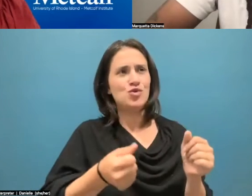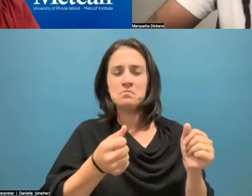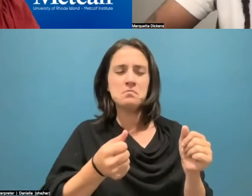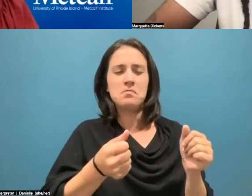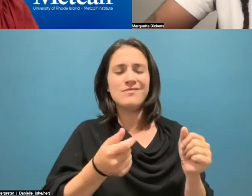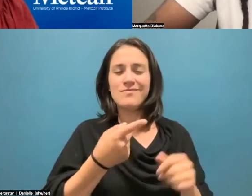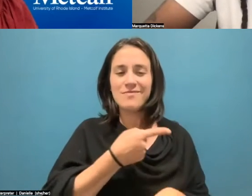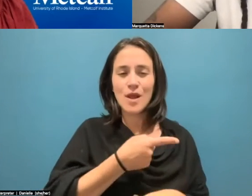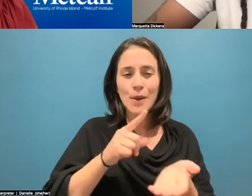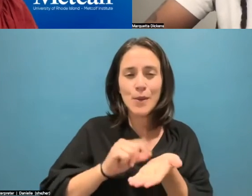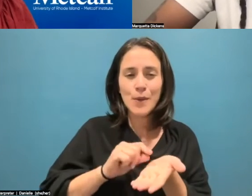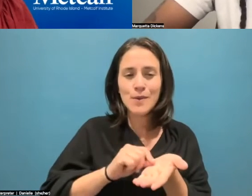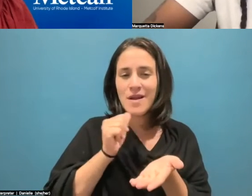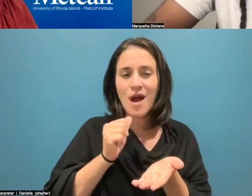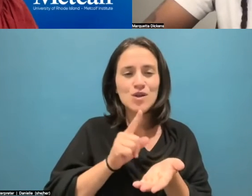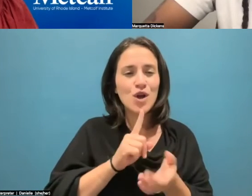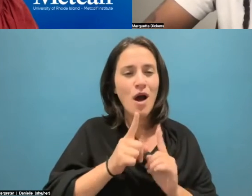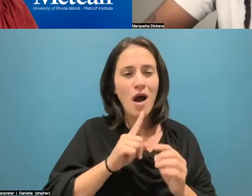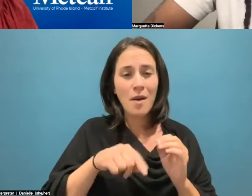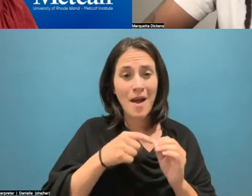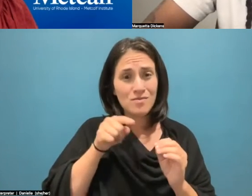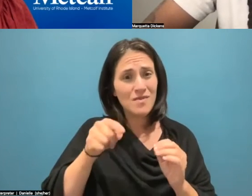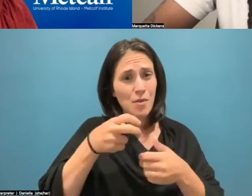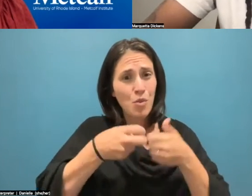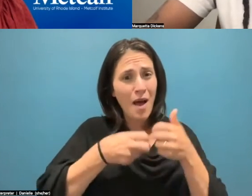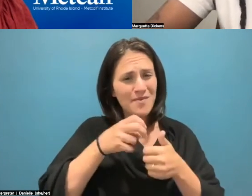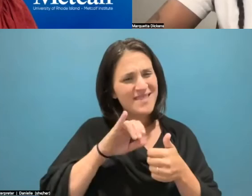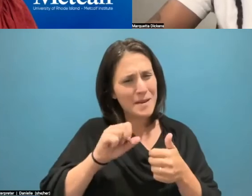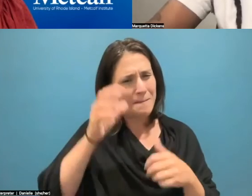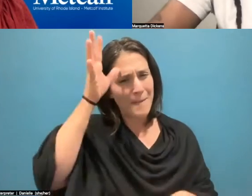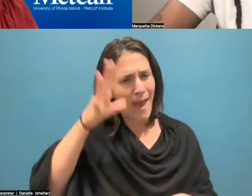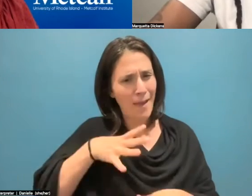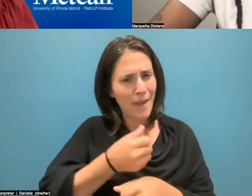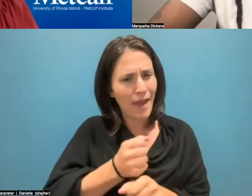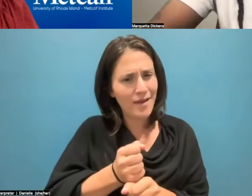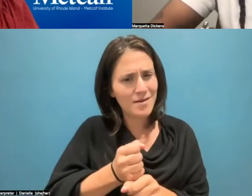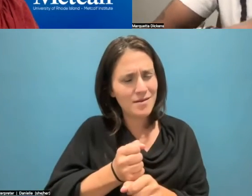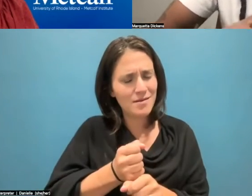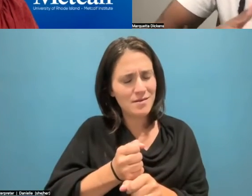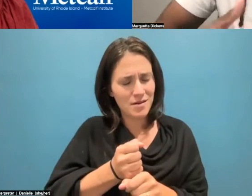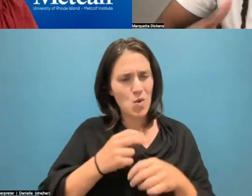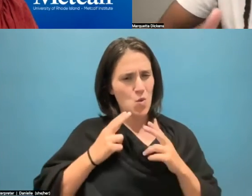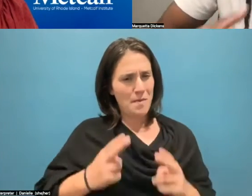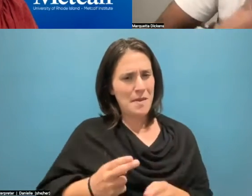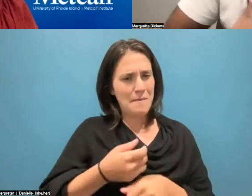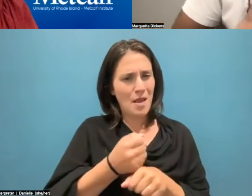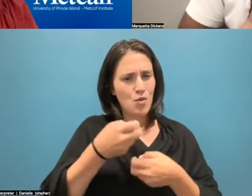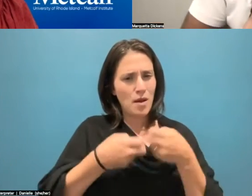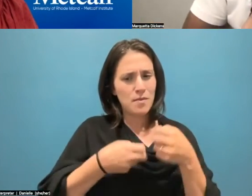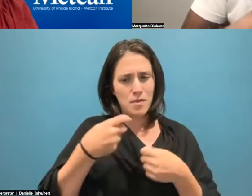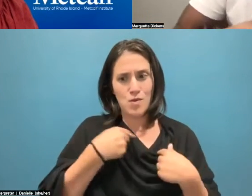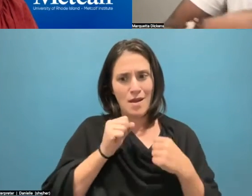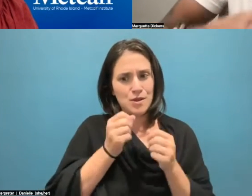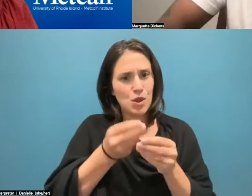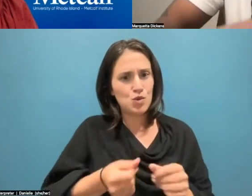about how a lot of these issues are man-made and that there are solutions. And so when they talk about the problem, the issues that